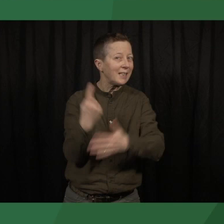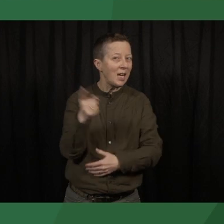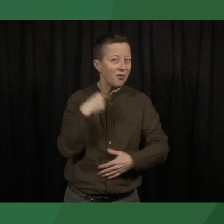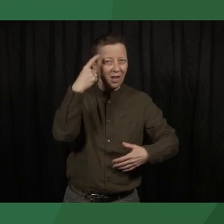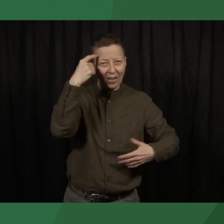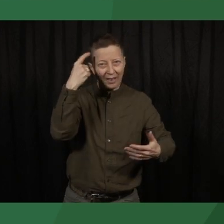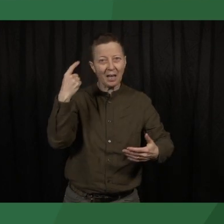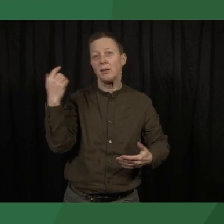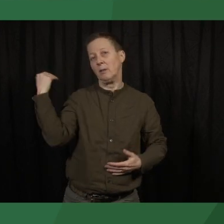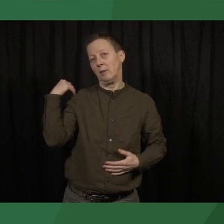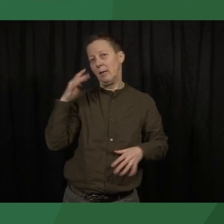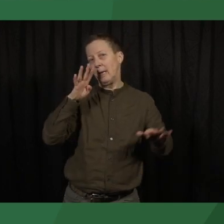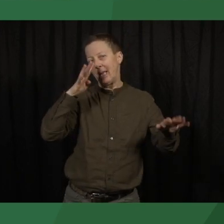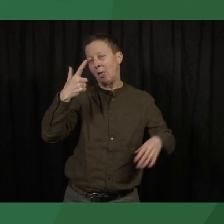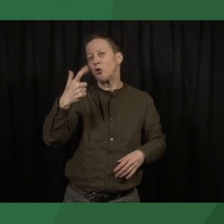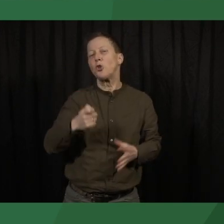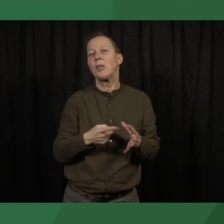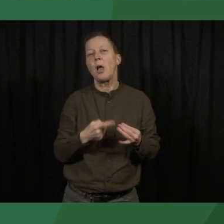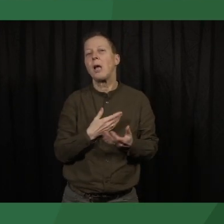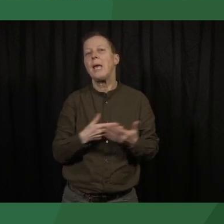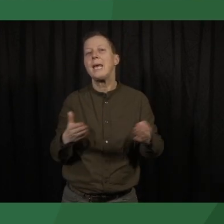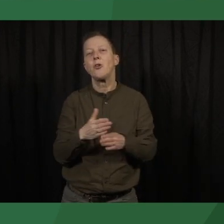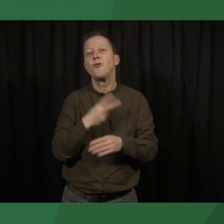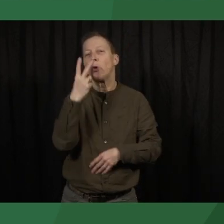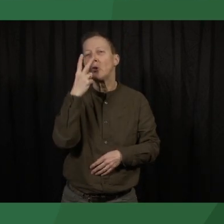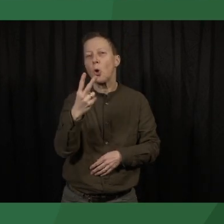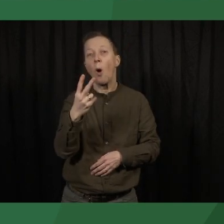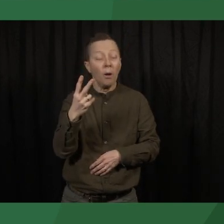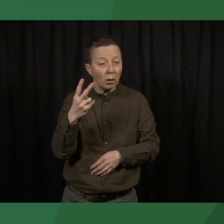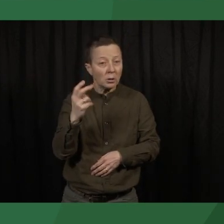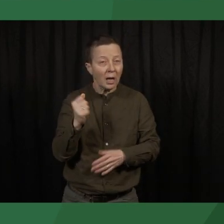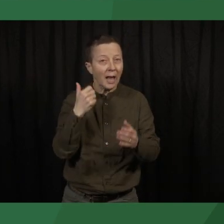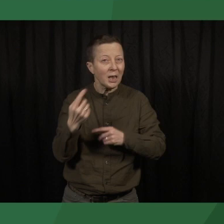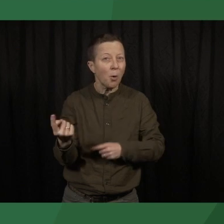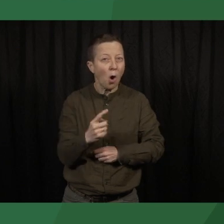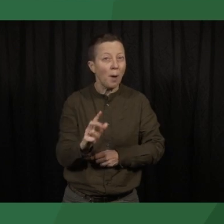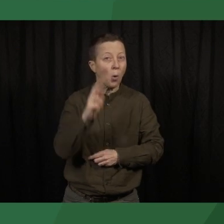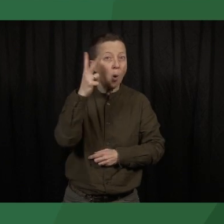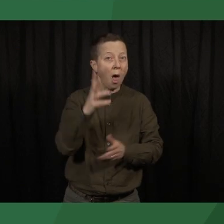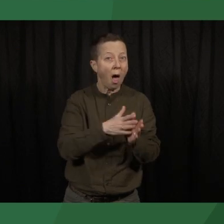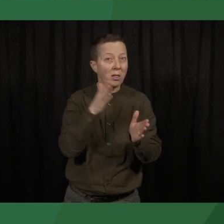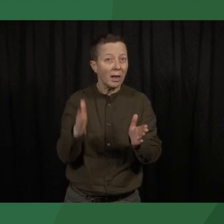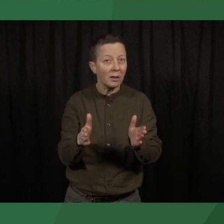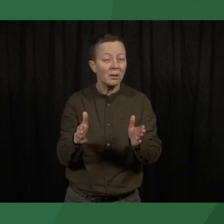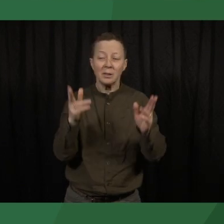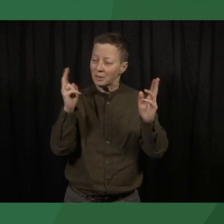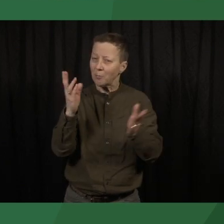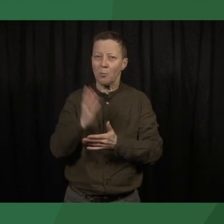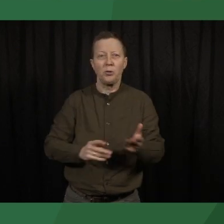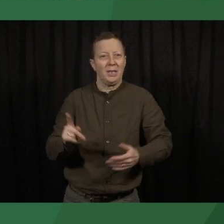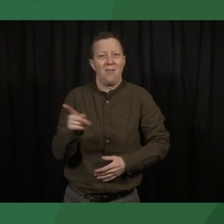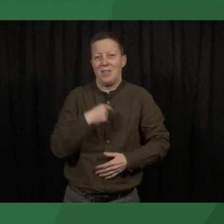1970s, no one foresaw the onset of this golden age. And similarly, we would not know it